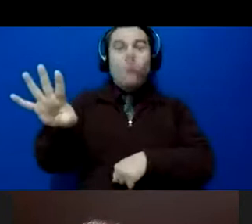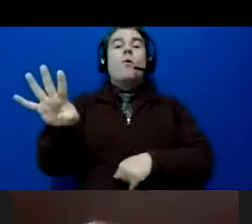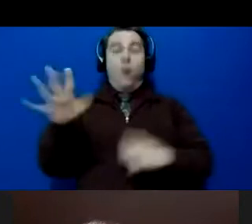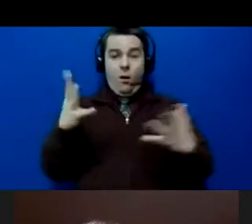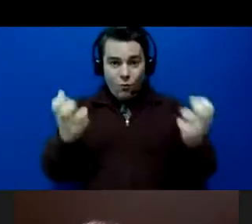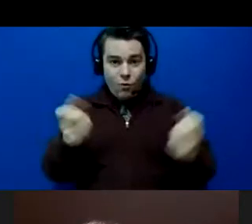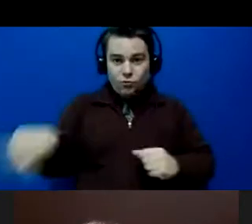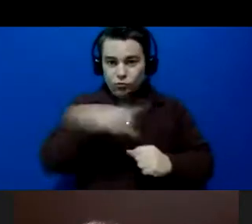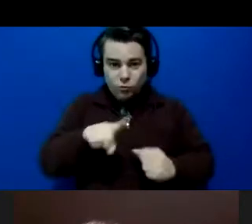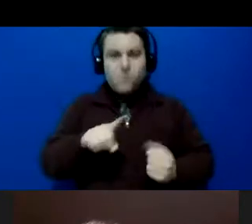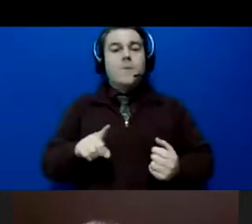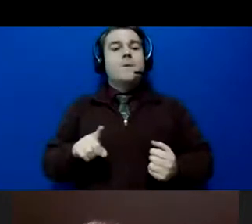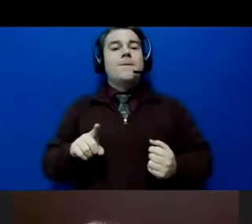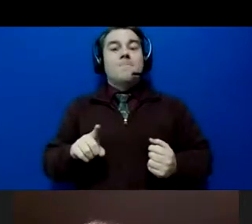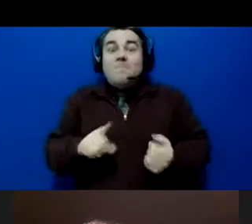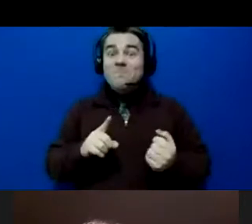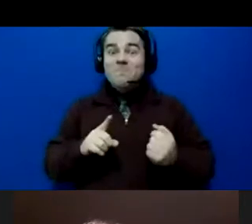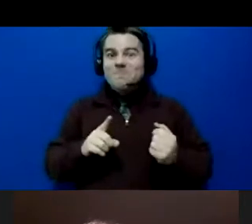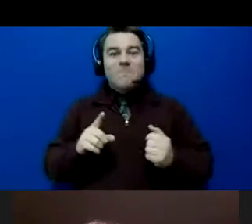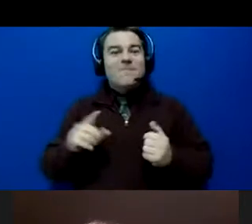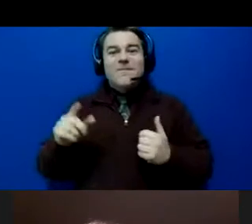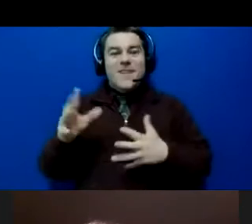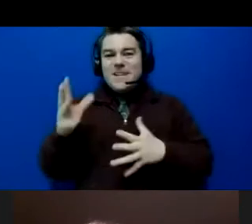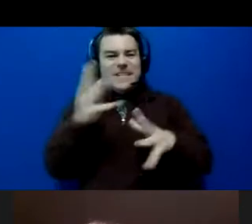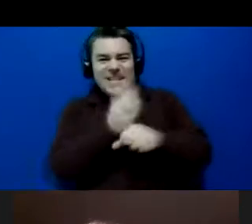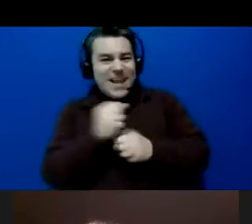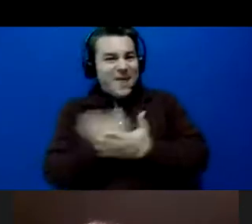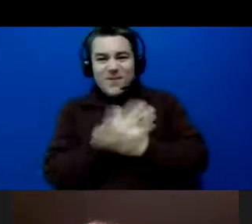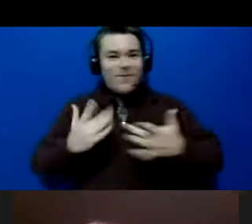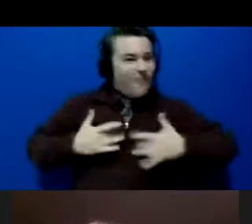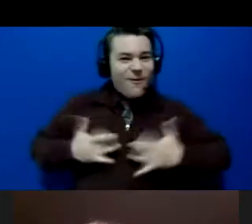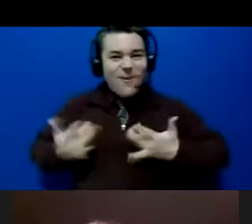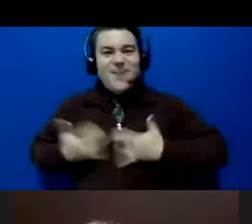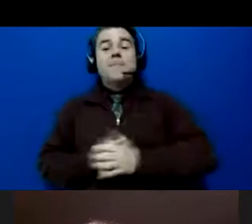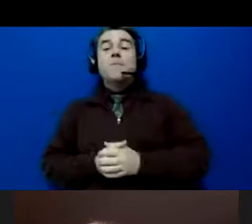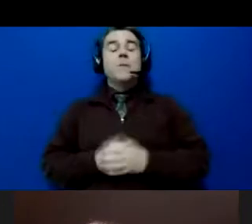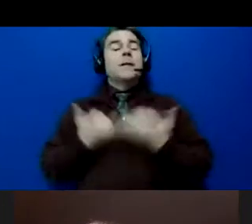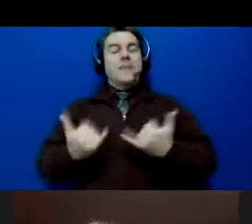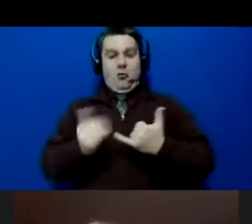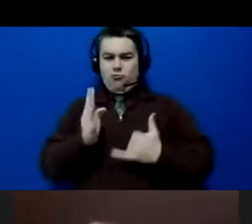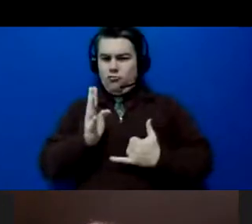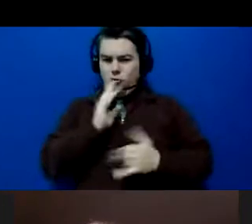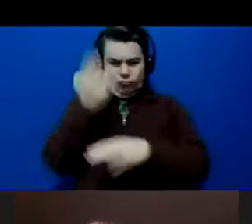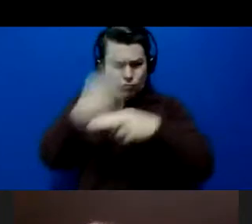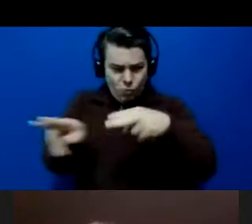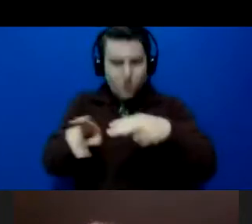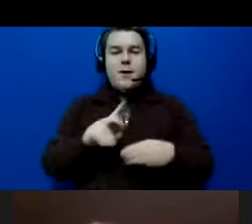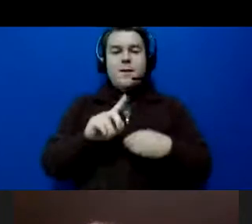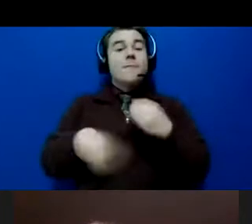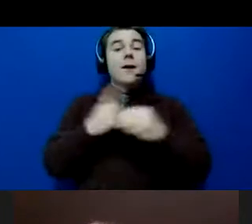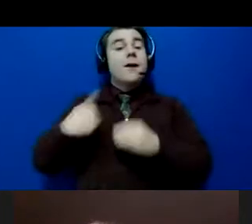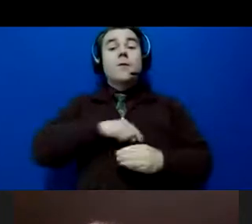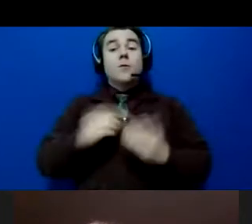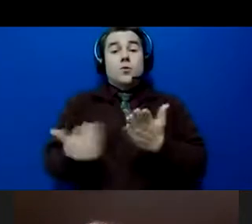guys to yeah get everything that we have going on. So let's talk really quick about our new